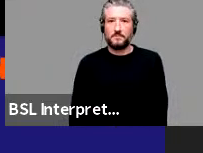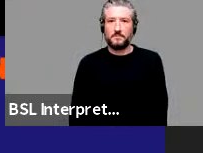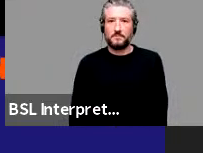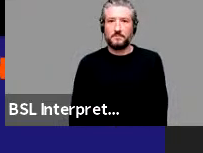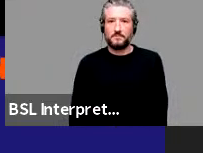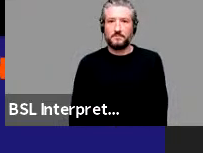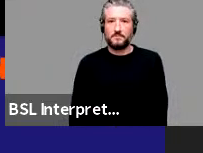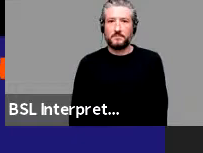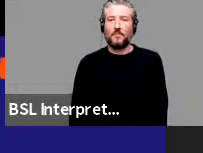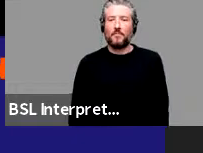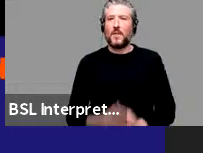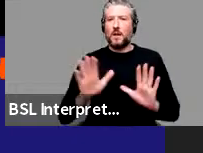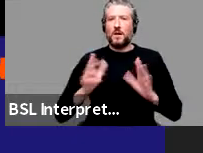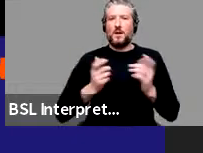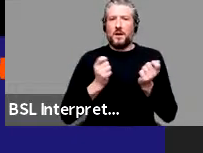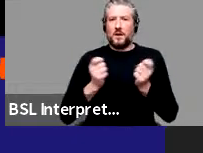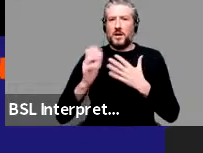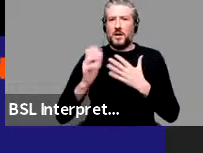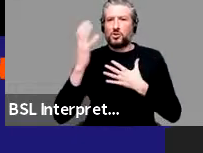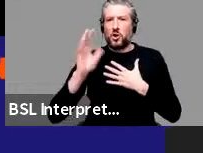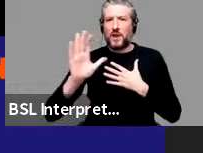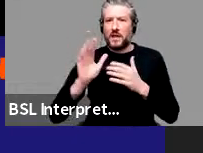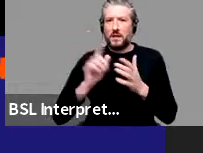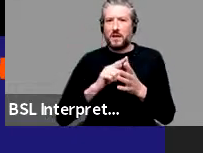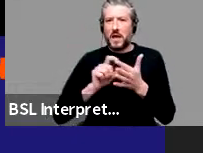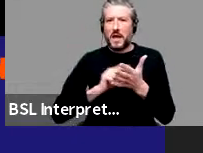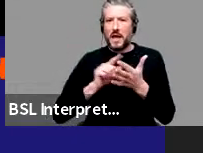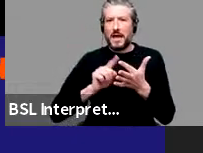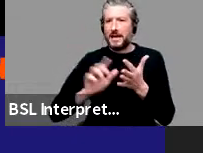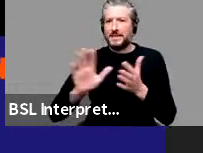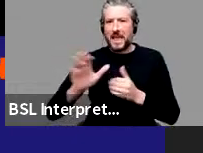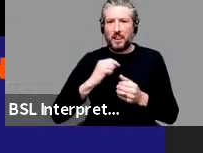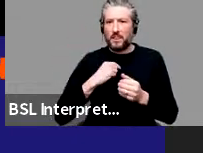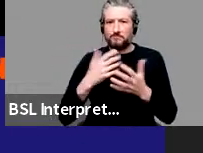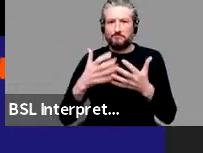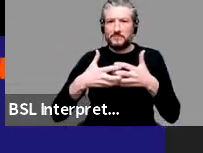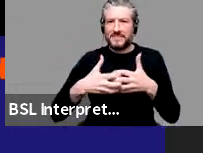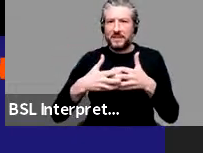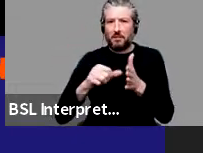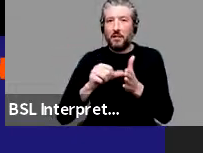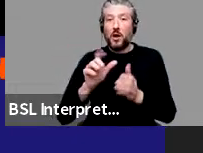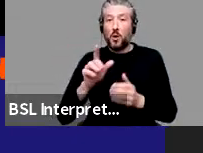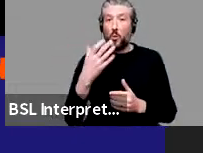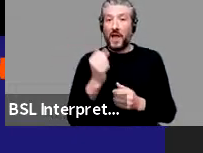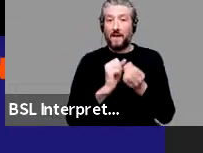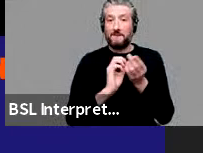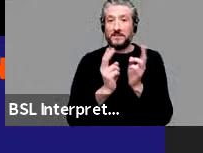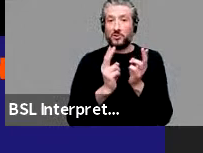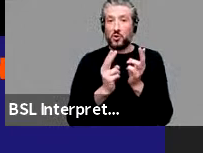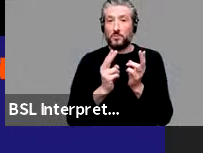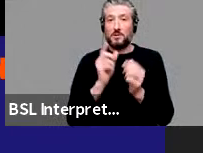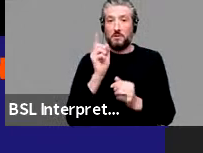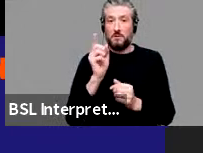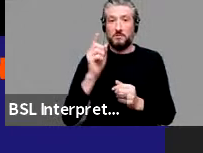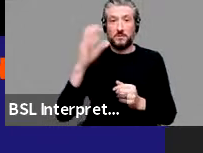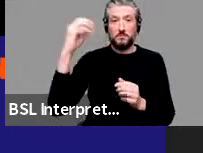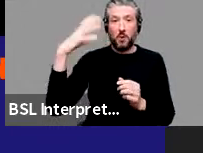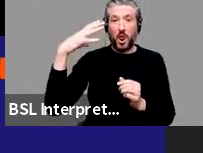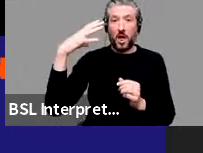So what we have right now. Sorry, sorry, Adele. And sorry everyone for the technical issues here. So we have the interpreter here spotlighted, but